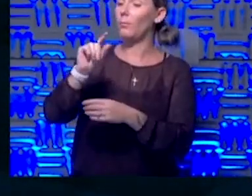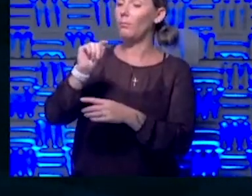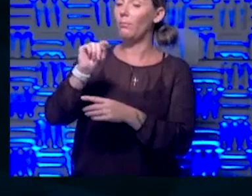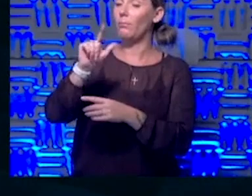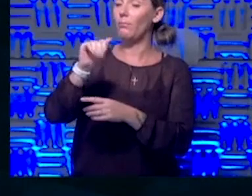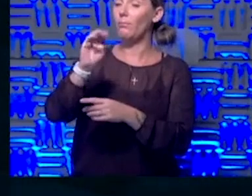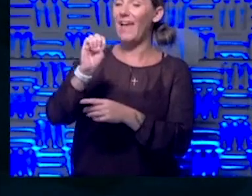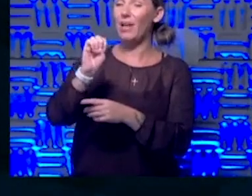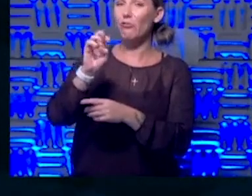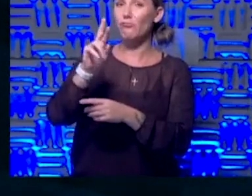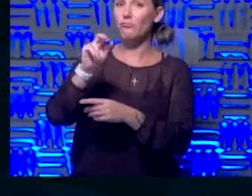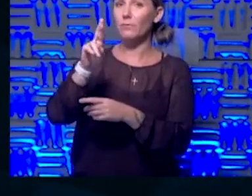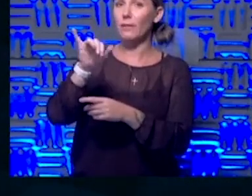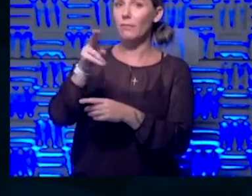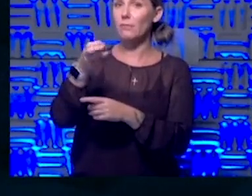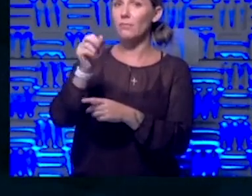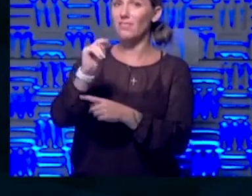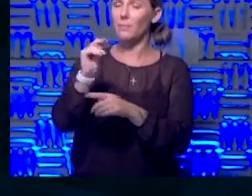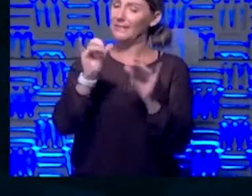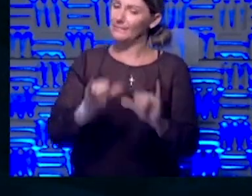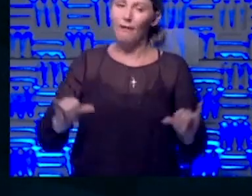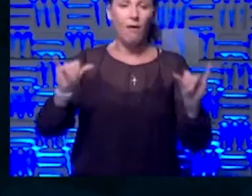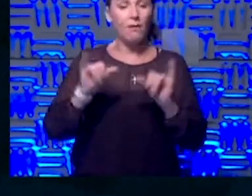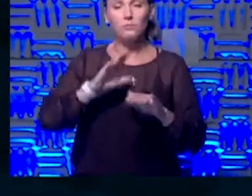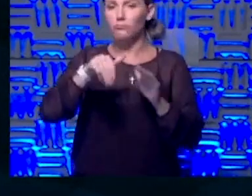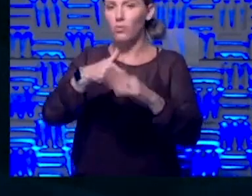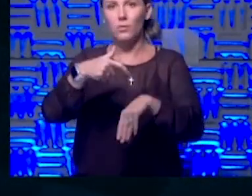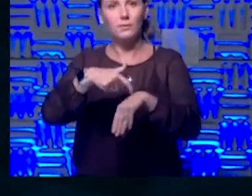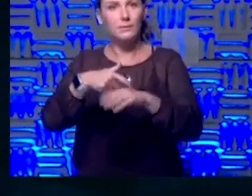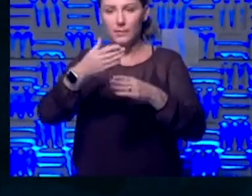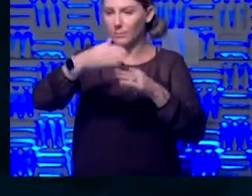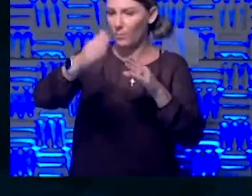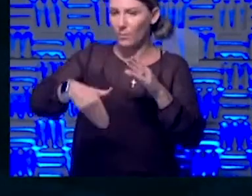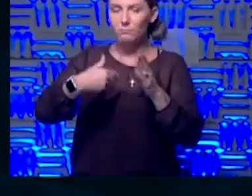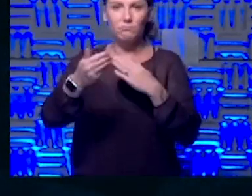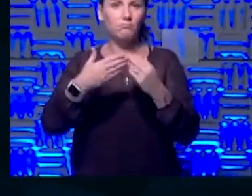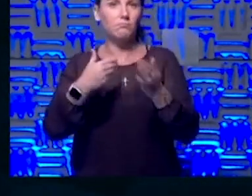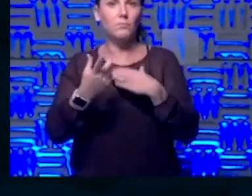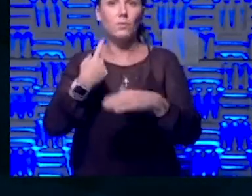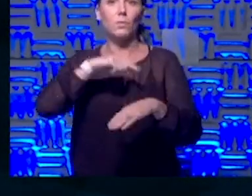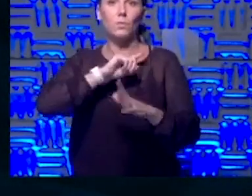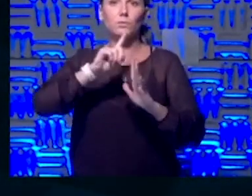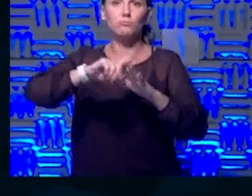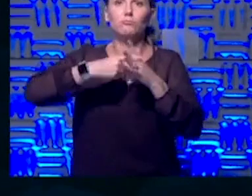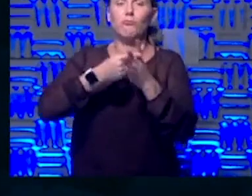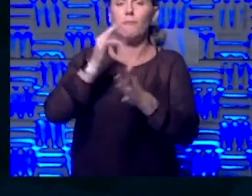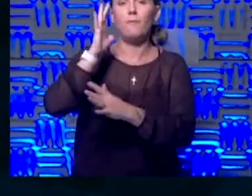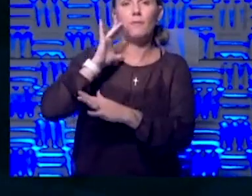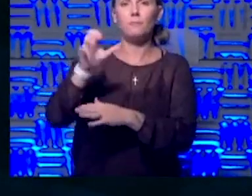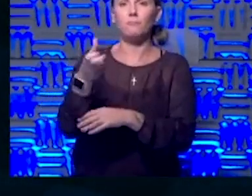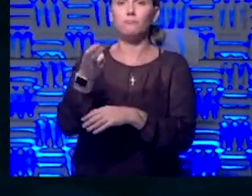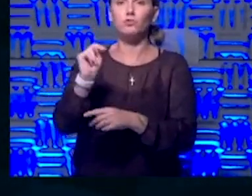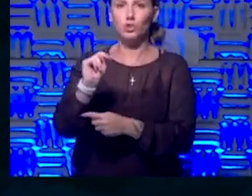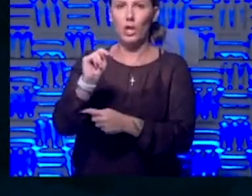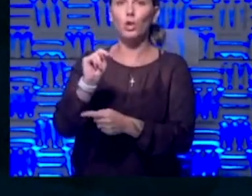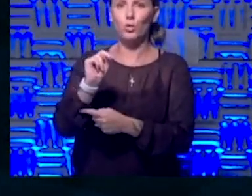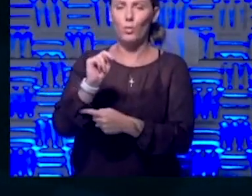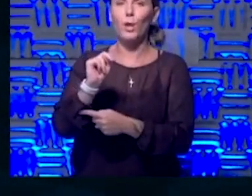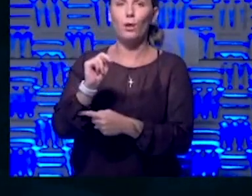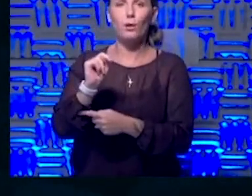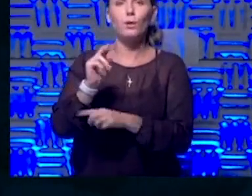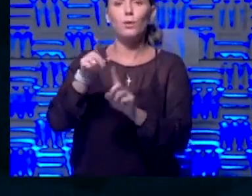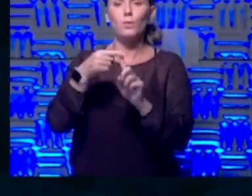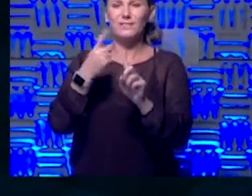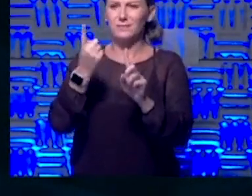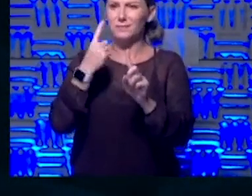constant and all the time, even on the weekends, we kind of started back in January when we realized that something